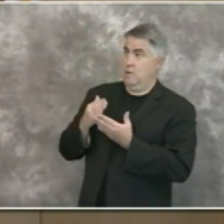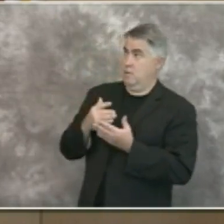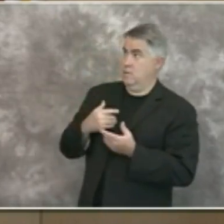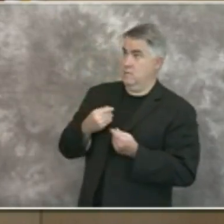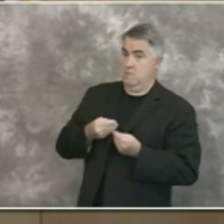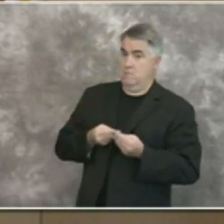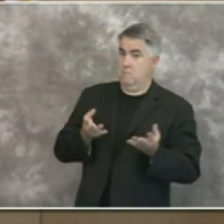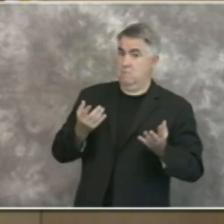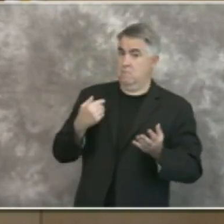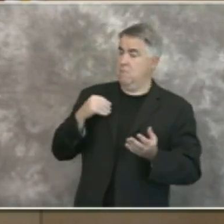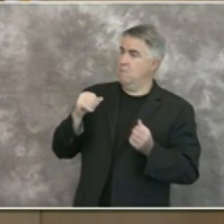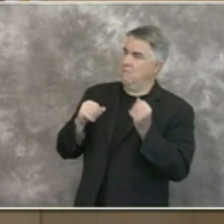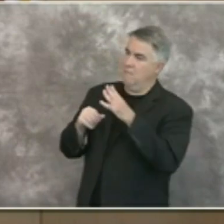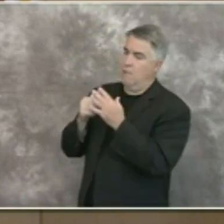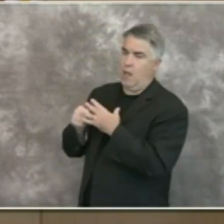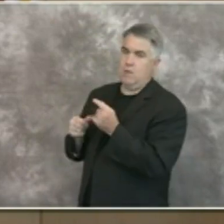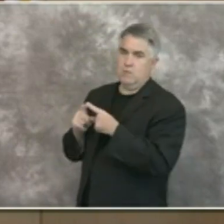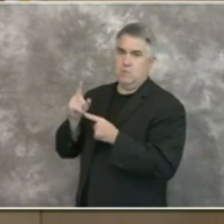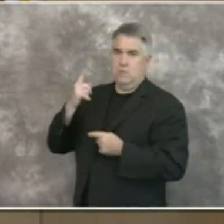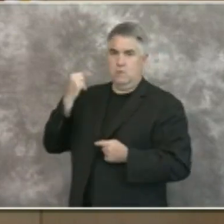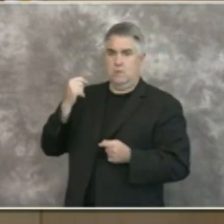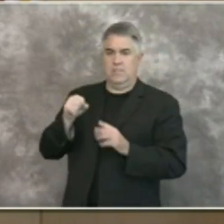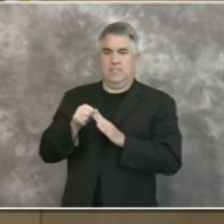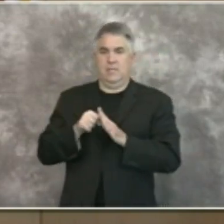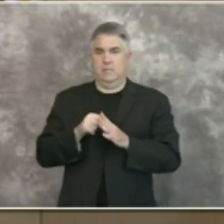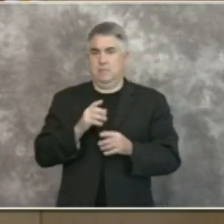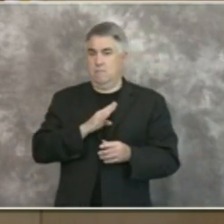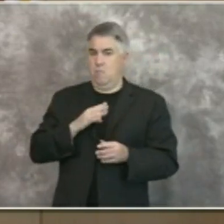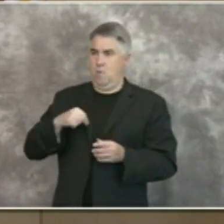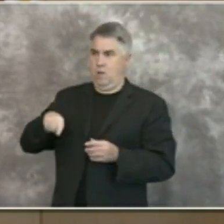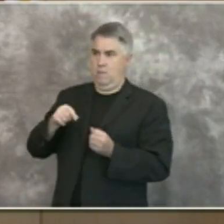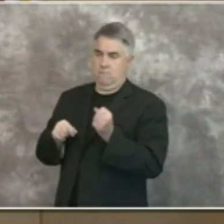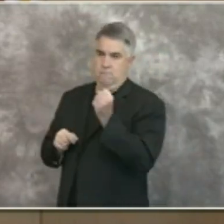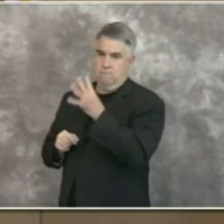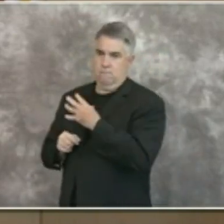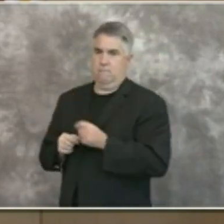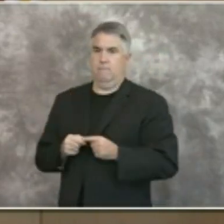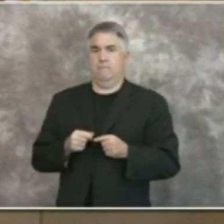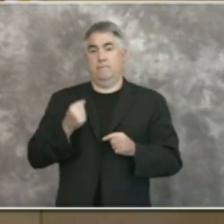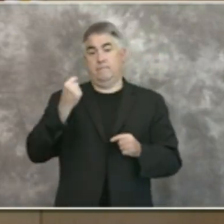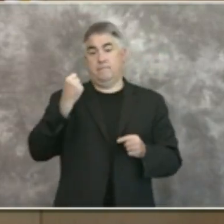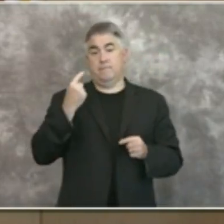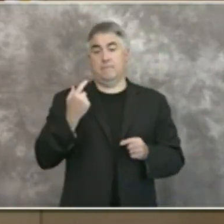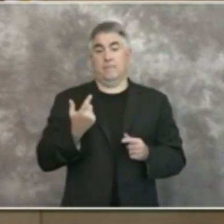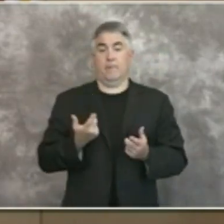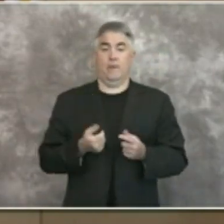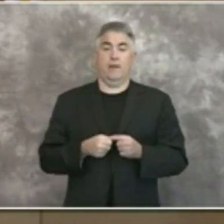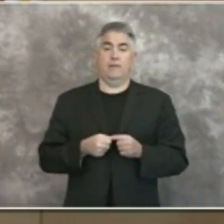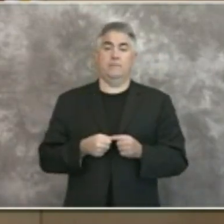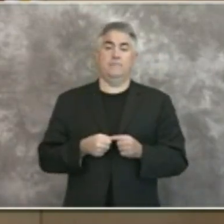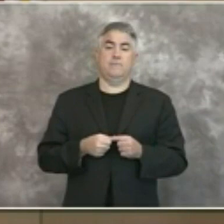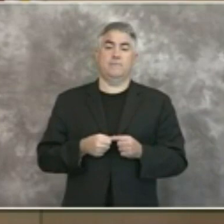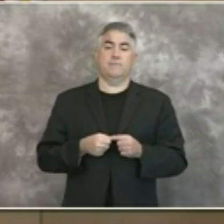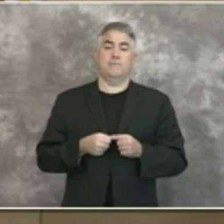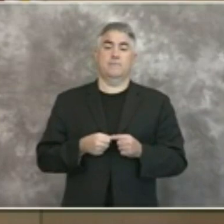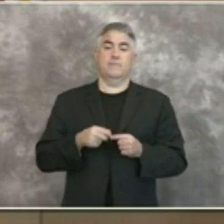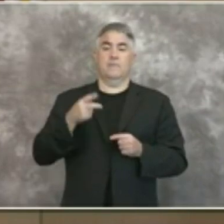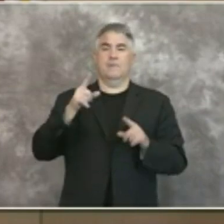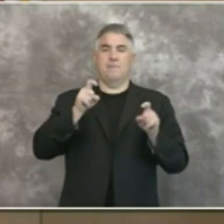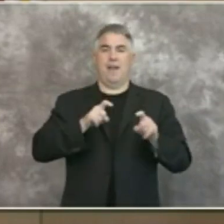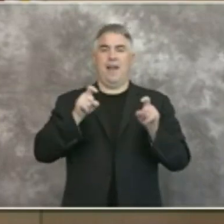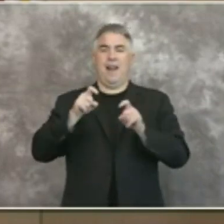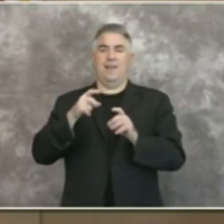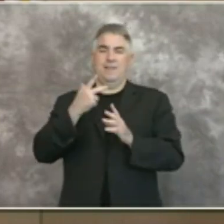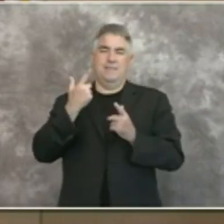we those board of supervisors are submitting this letter just as we submitted the uh pilot program and uh